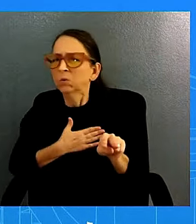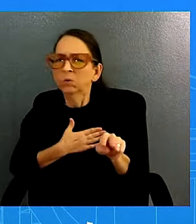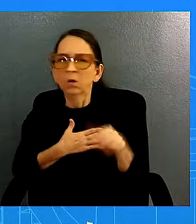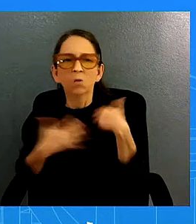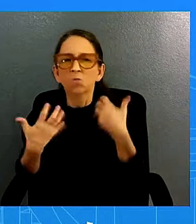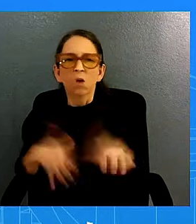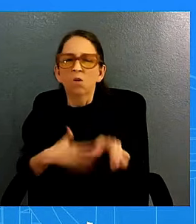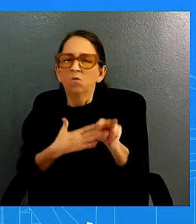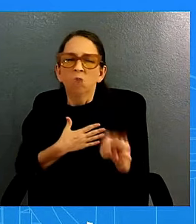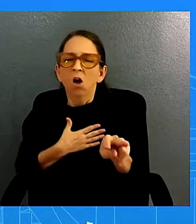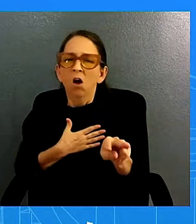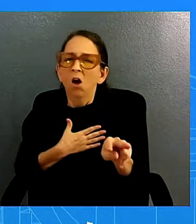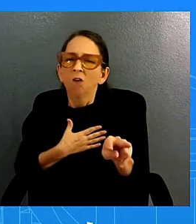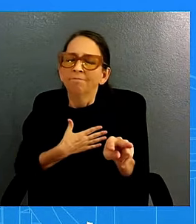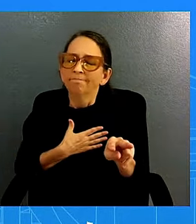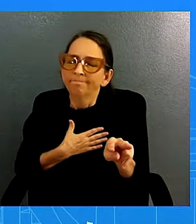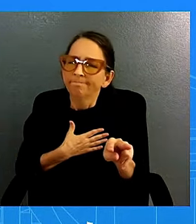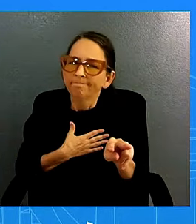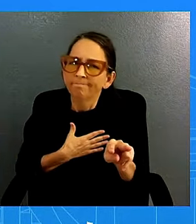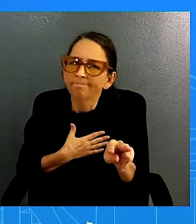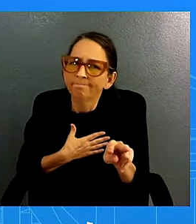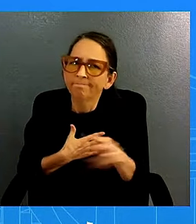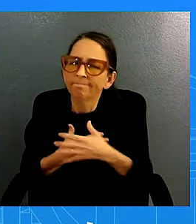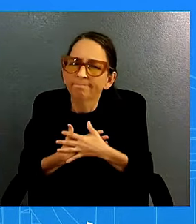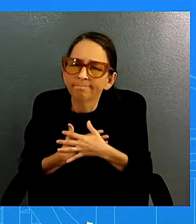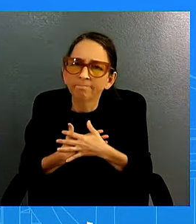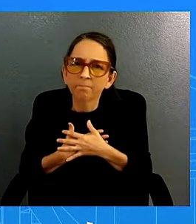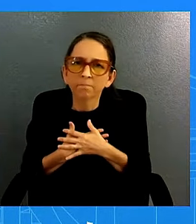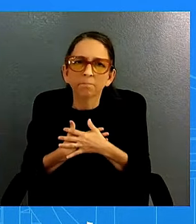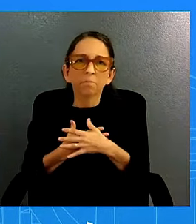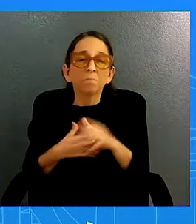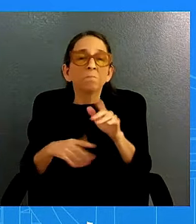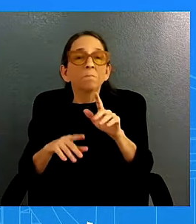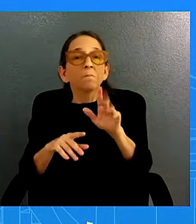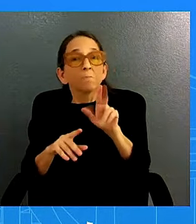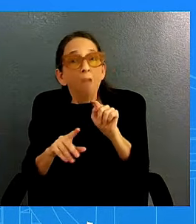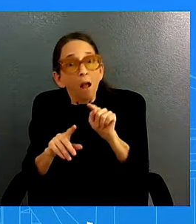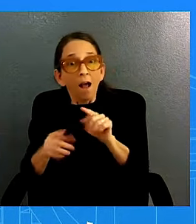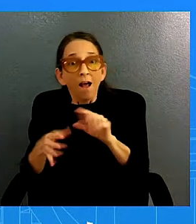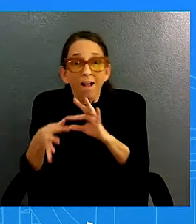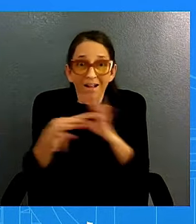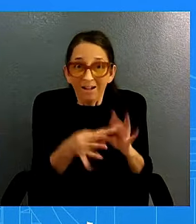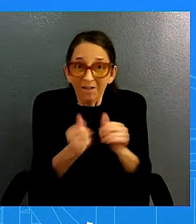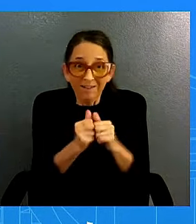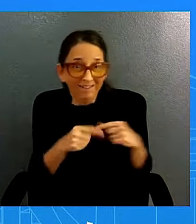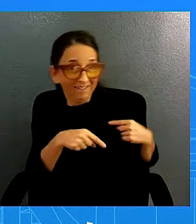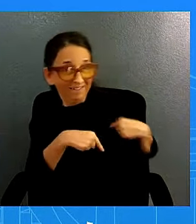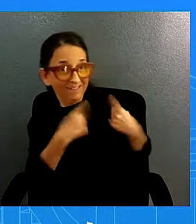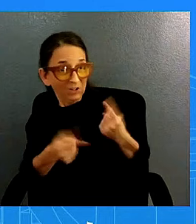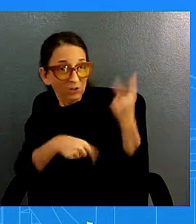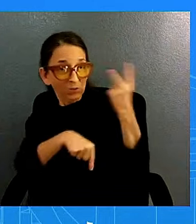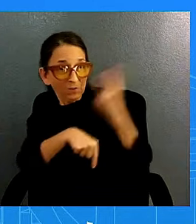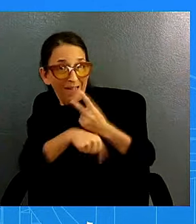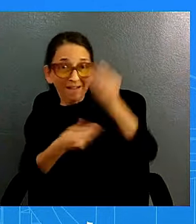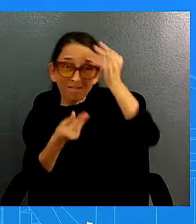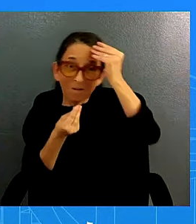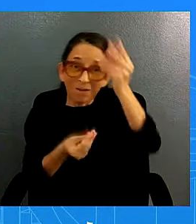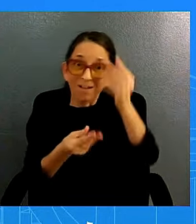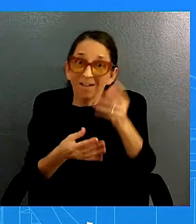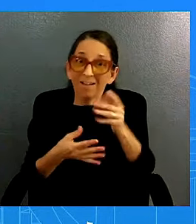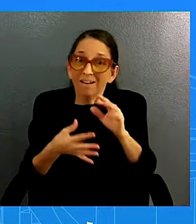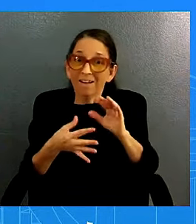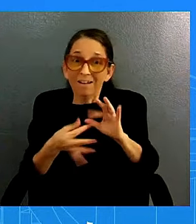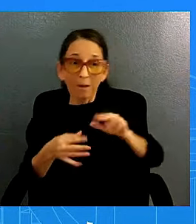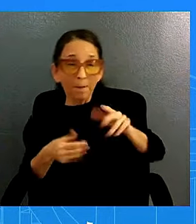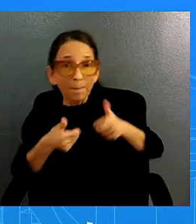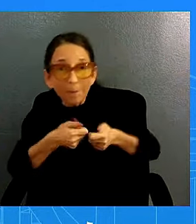uh to any information or anything that occurred the last two days as it relates to the pagers of the walkie-talkies i don't have anything else to